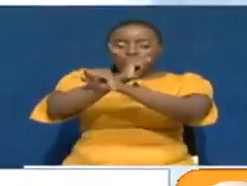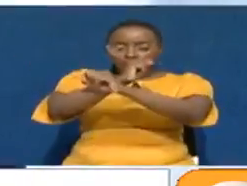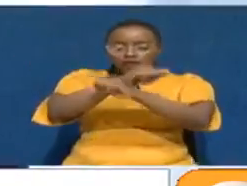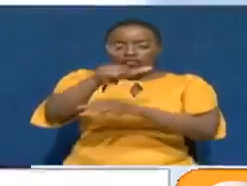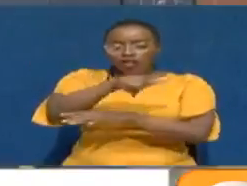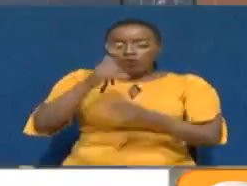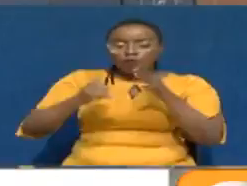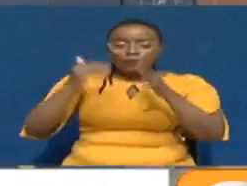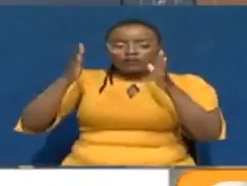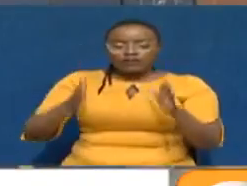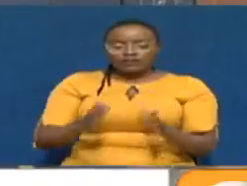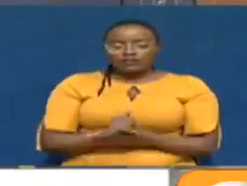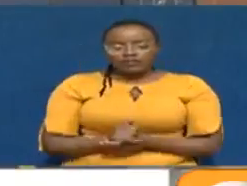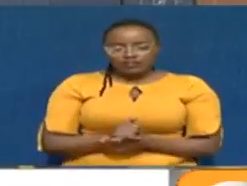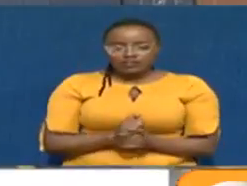local manufacturers.